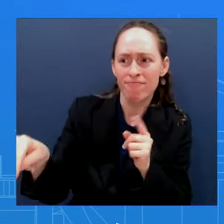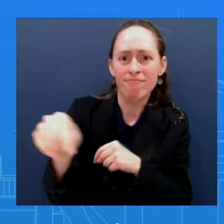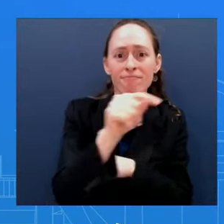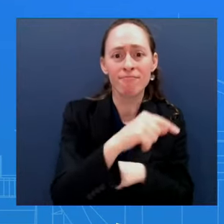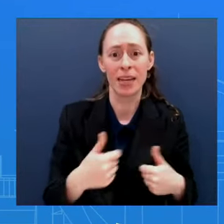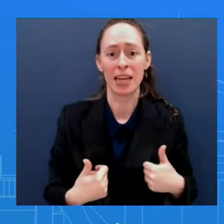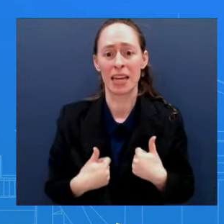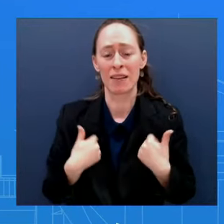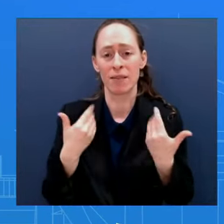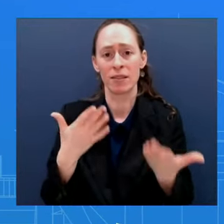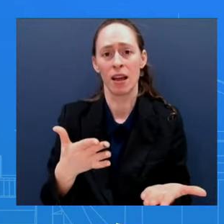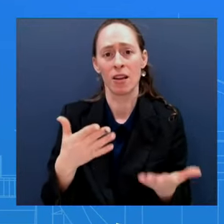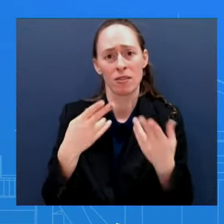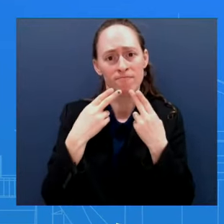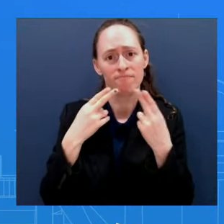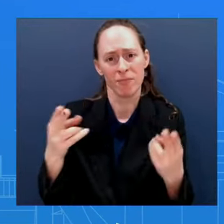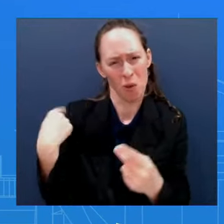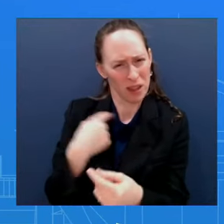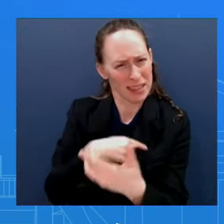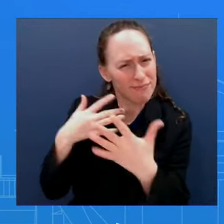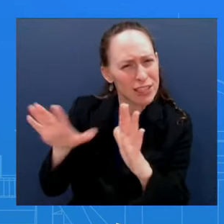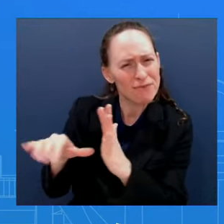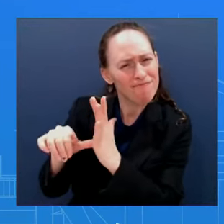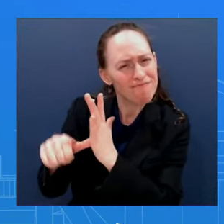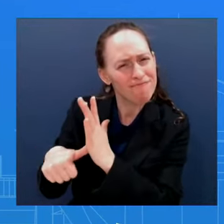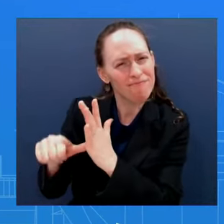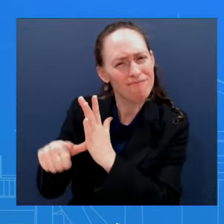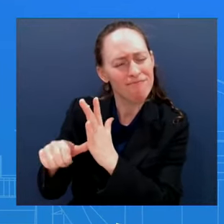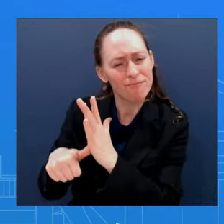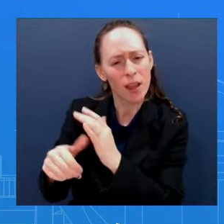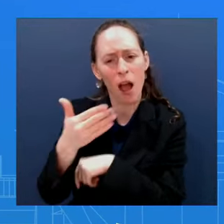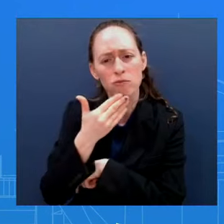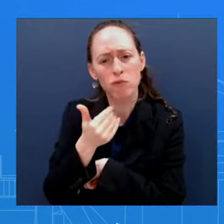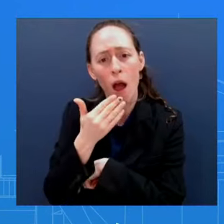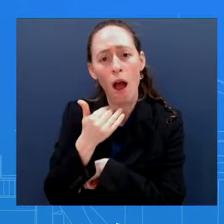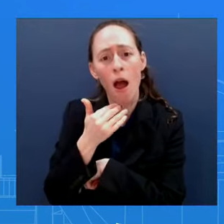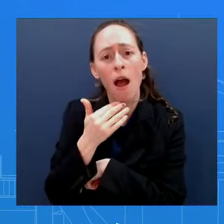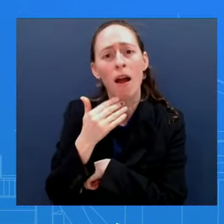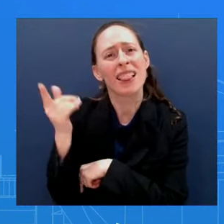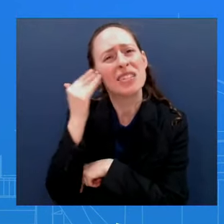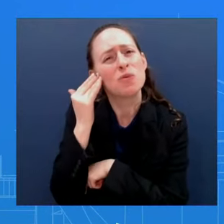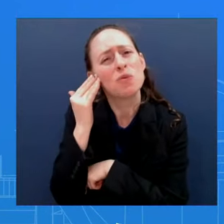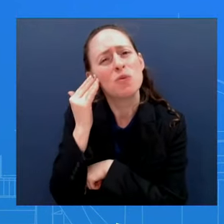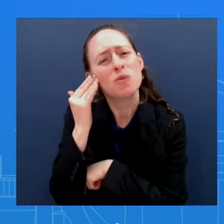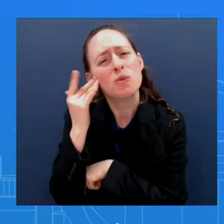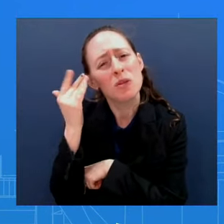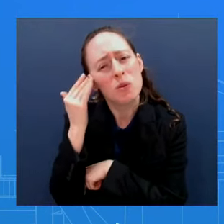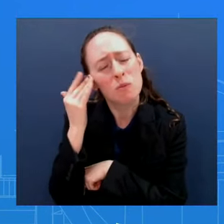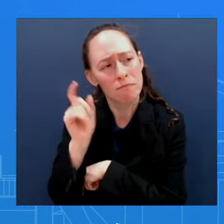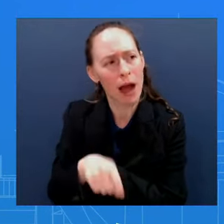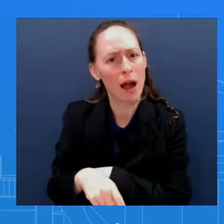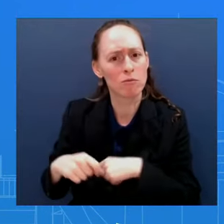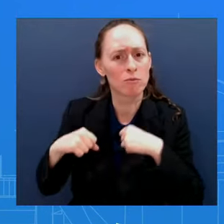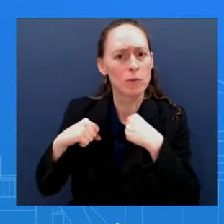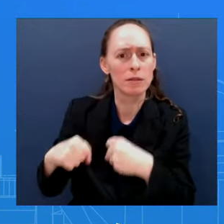and very deliberate in how they go after targets Last thing on this, though And I think it's an important point And you didn't ask this, but it's